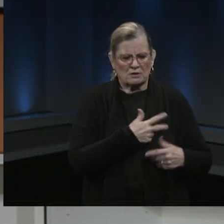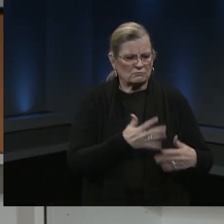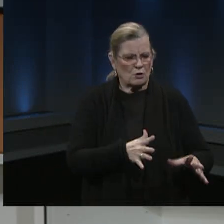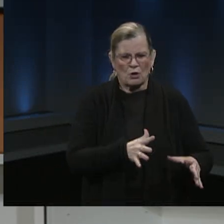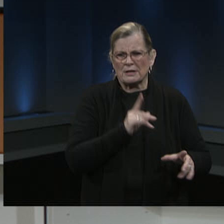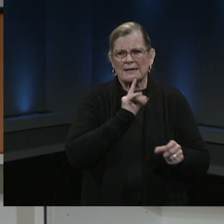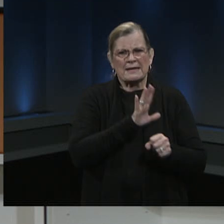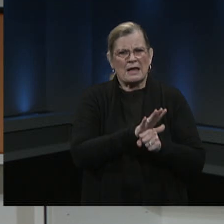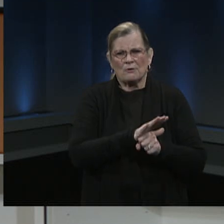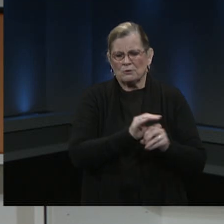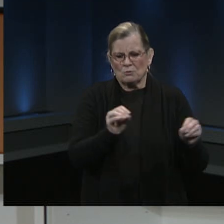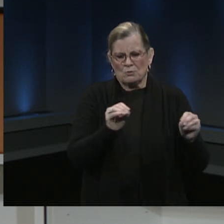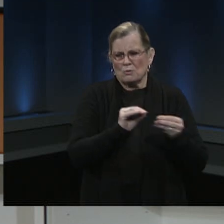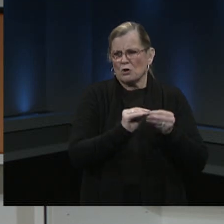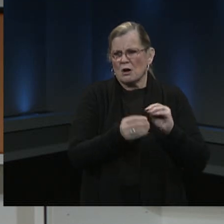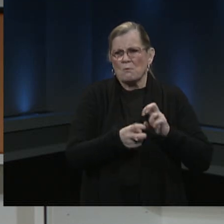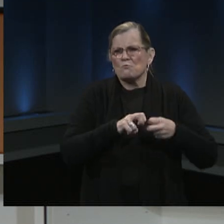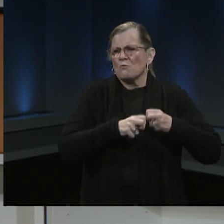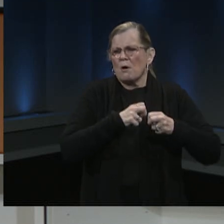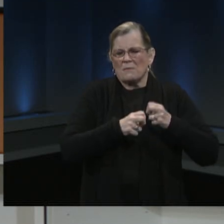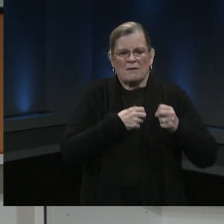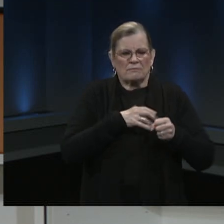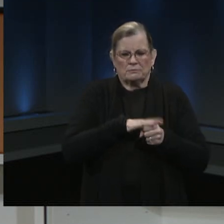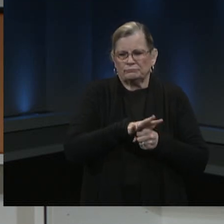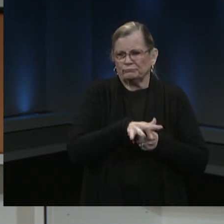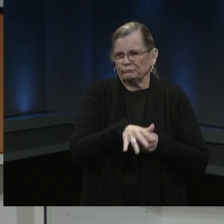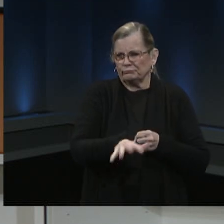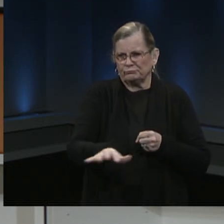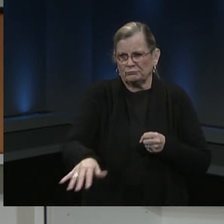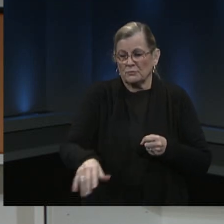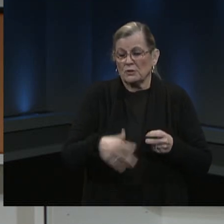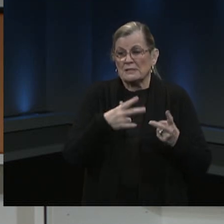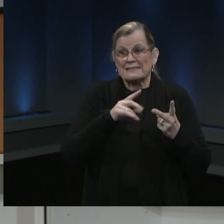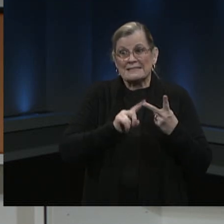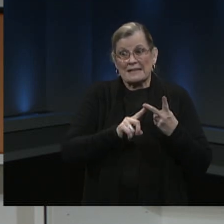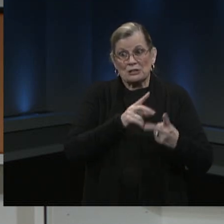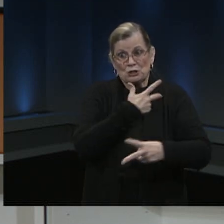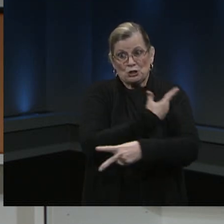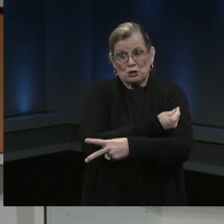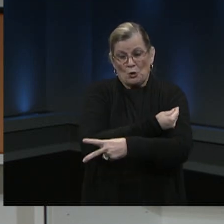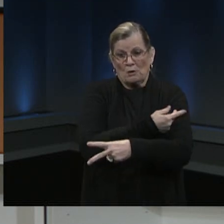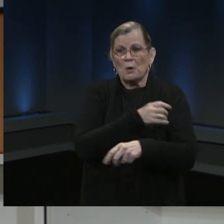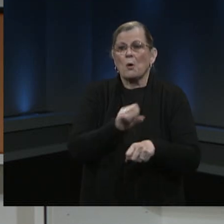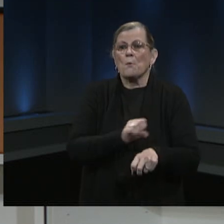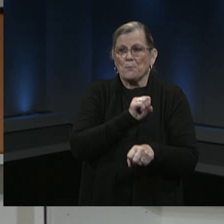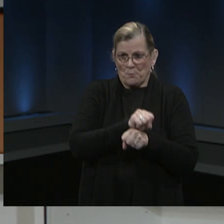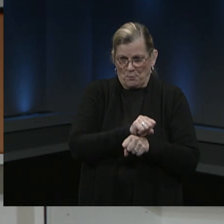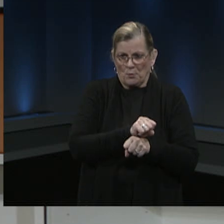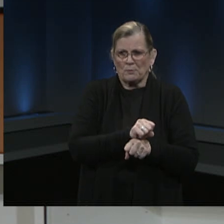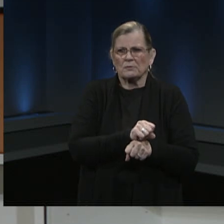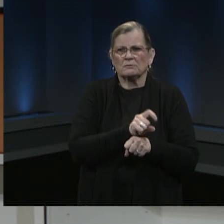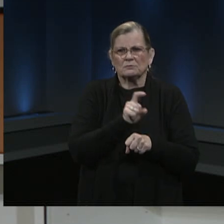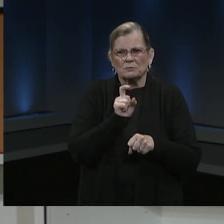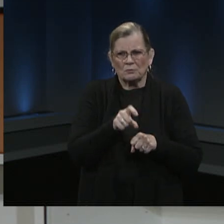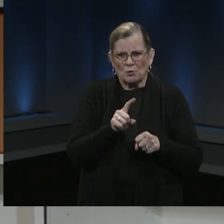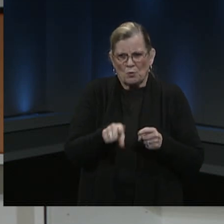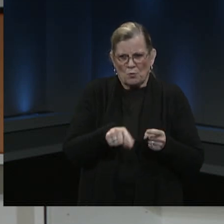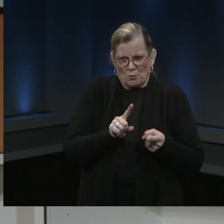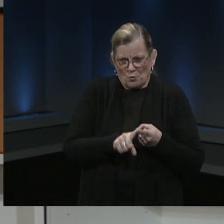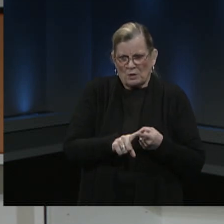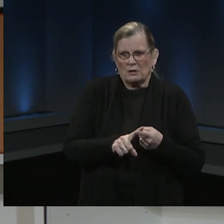And the scheduling for your second dose will take place at your first dose appointment. Inova,